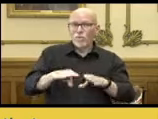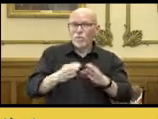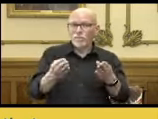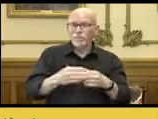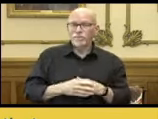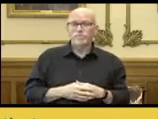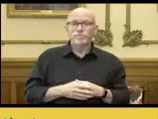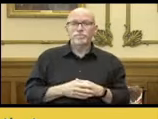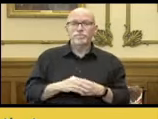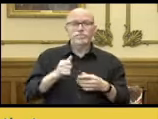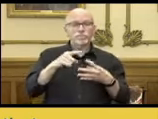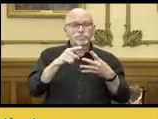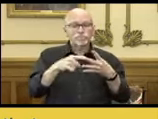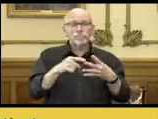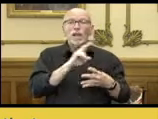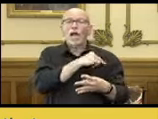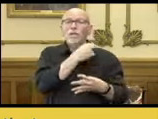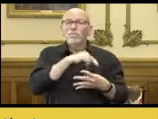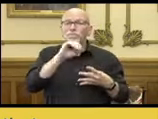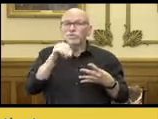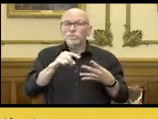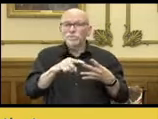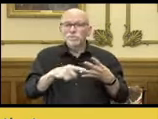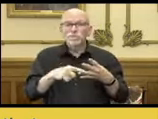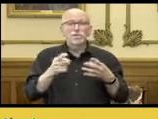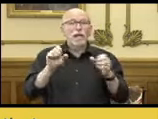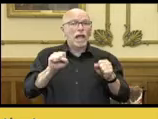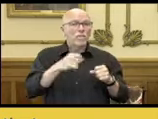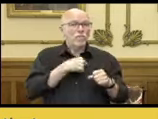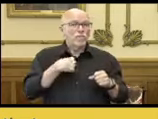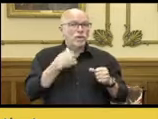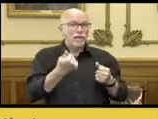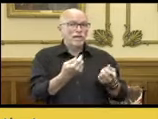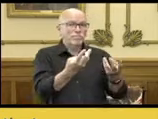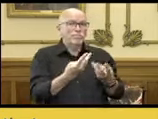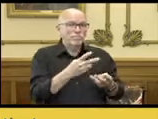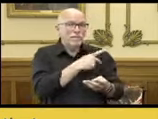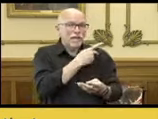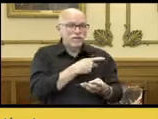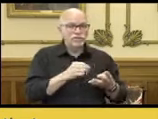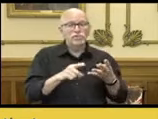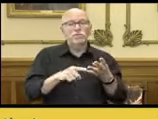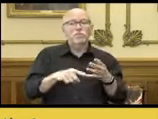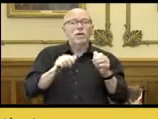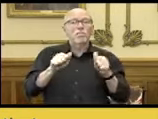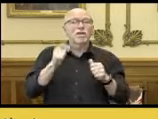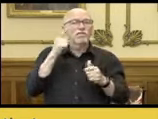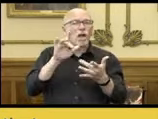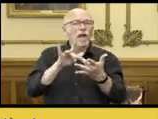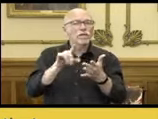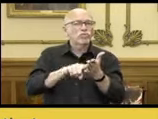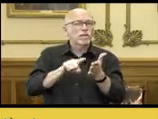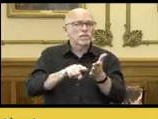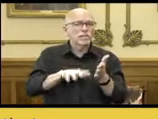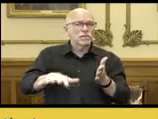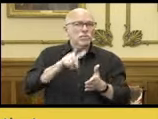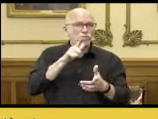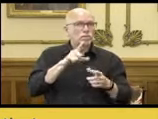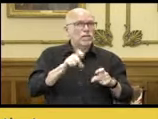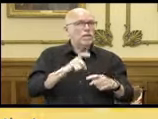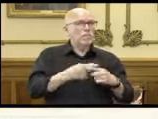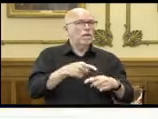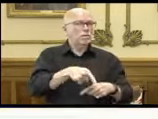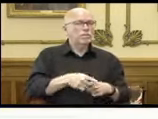The others include our hospitalization data, our capacity to treat a surge of patients, and the ability to do contact tracing for those who test